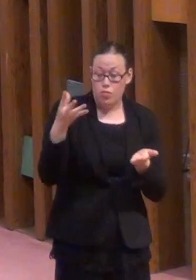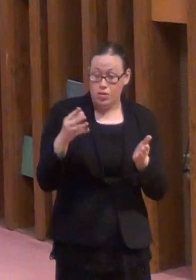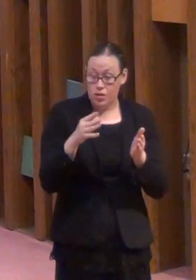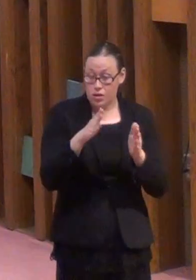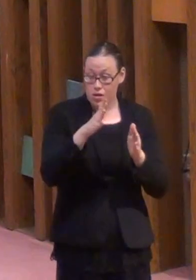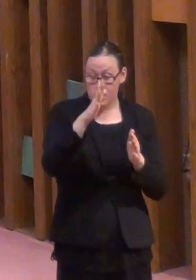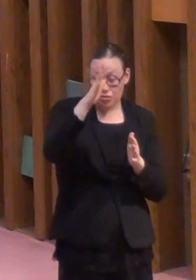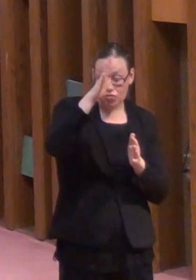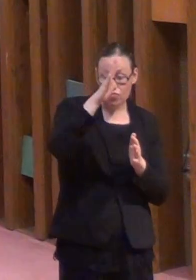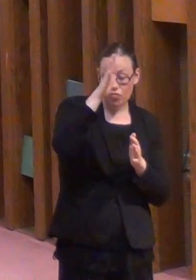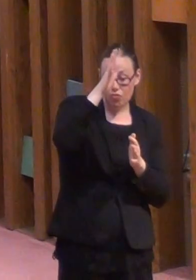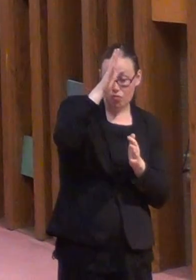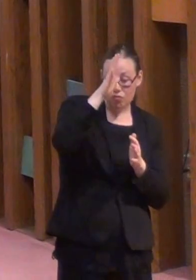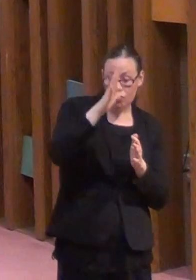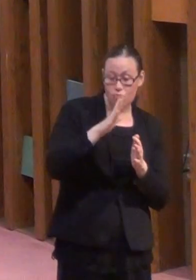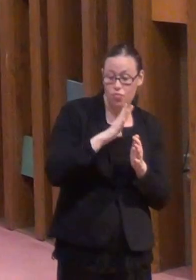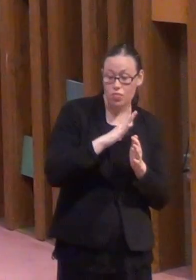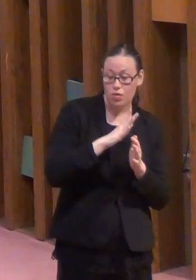given his pink slip.